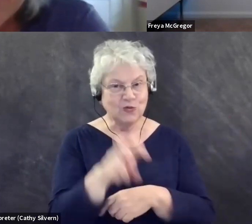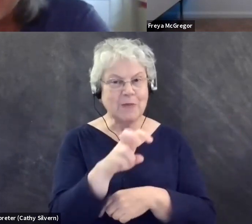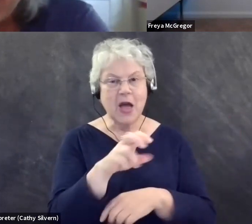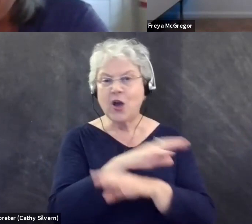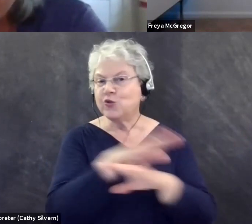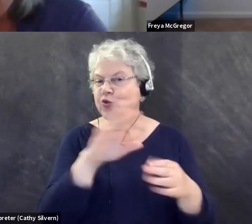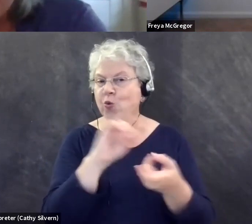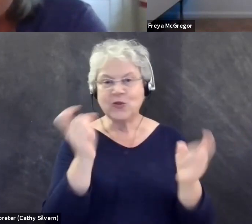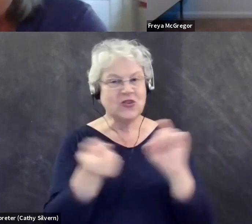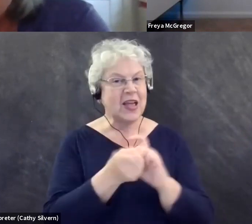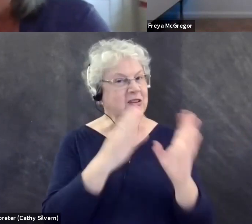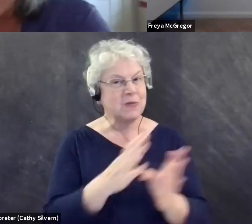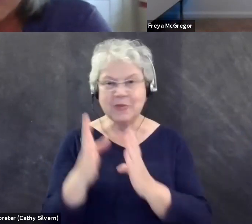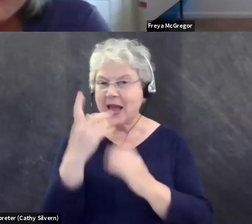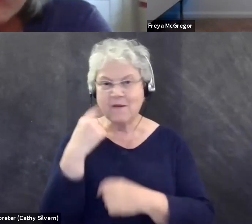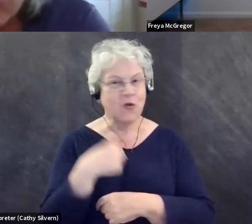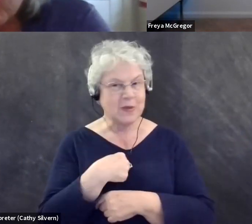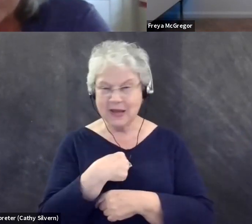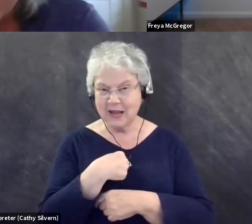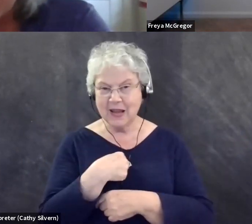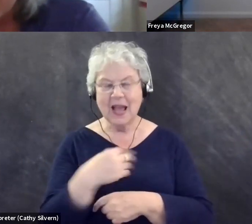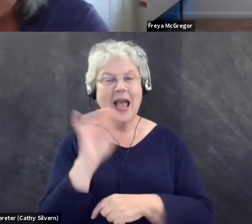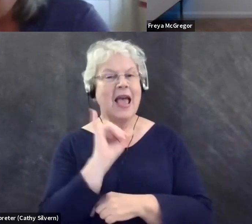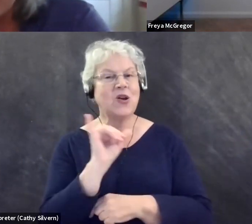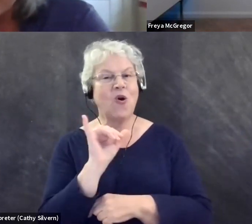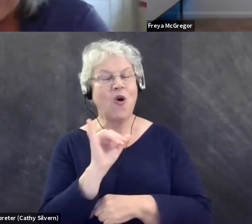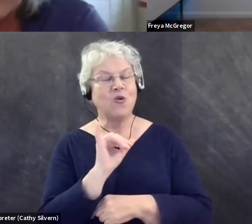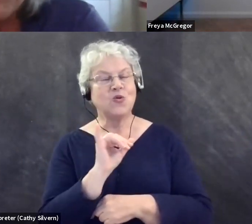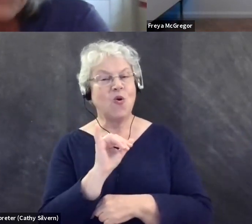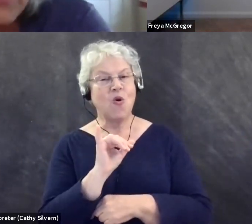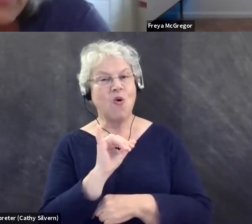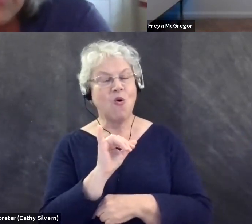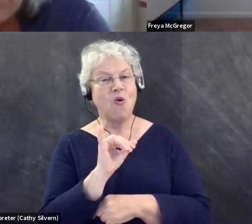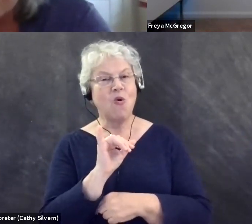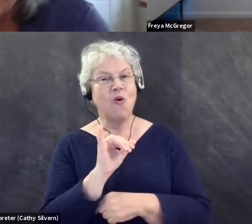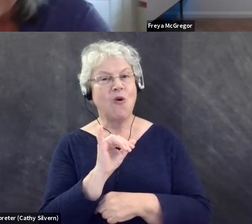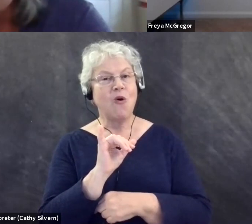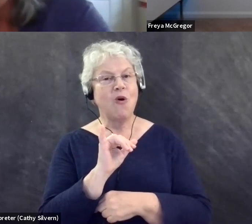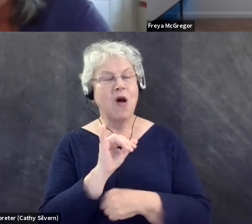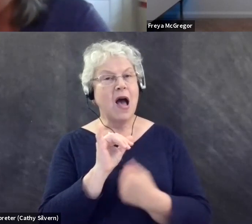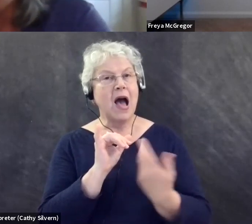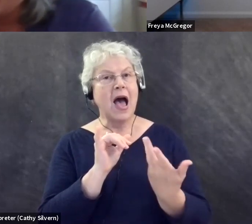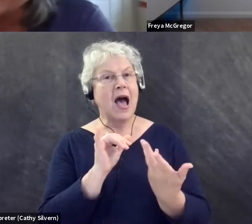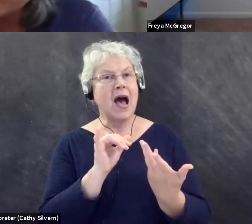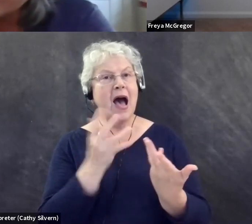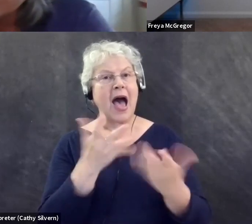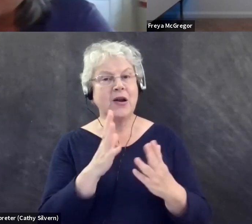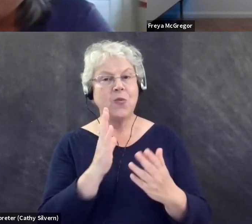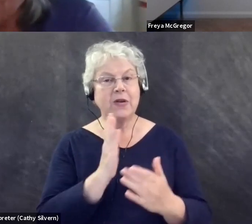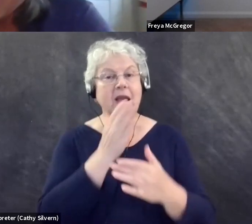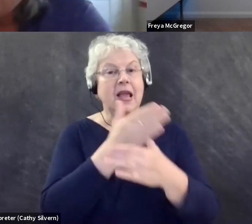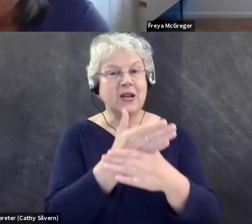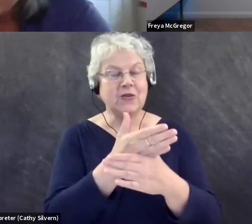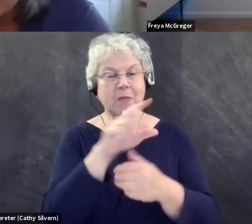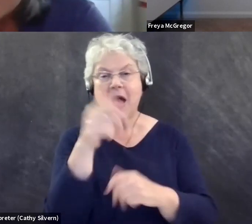change the itinerary for me. And I also don't want to make, I don't want to, um, interrupt other people's